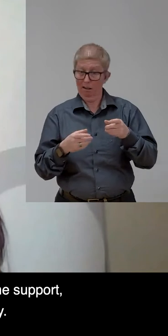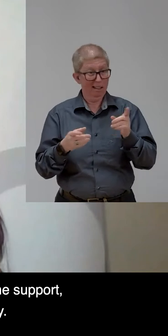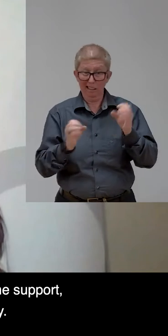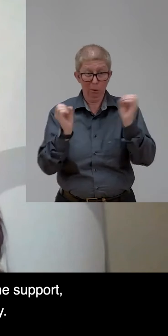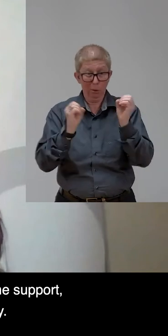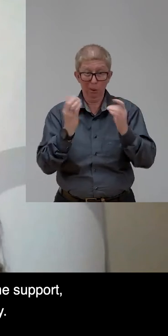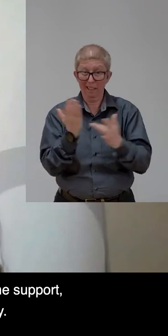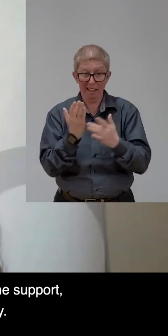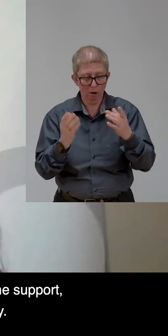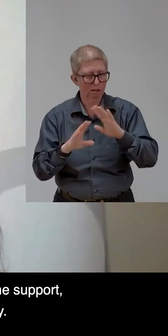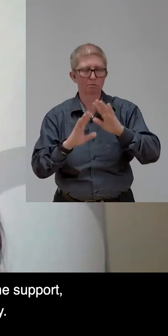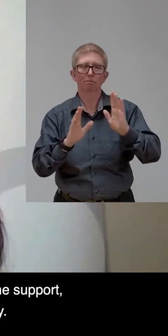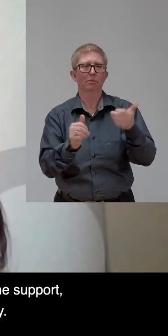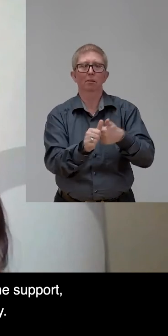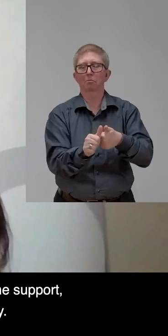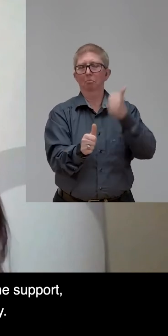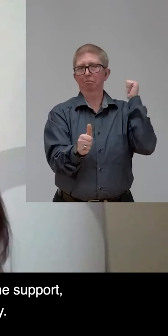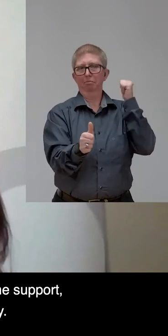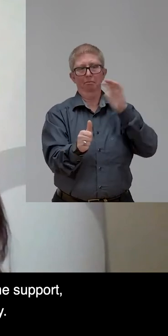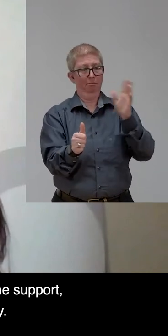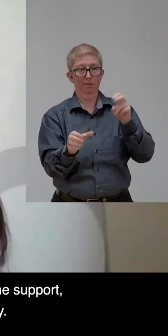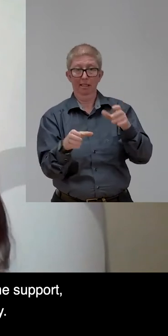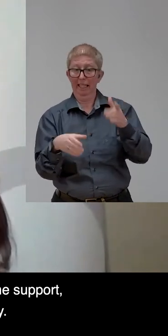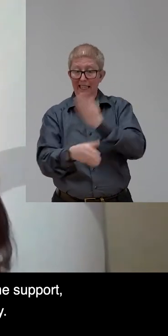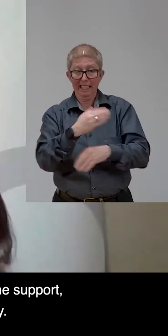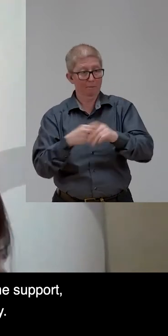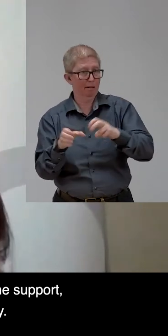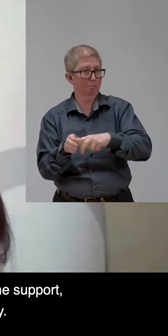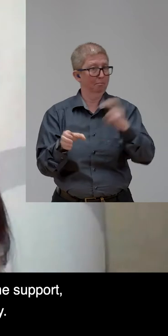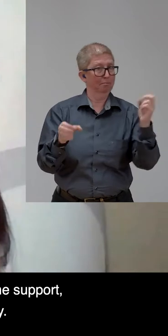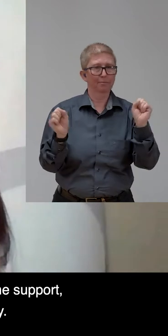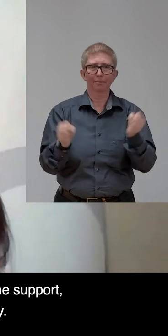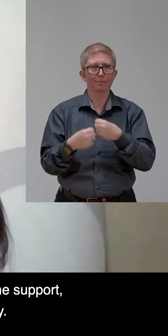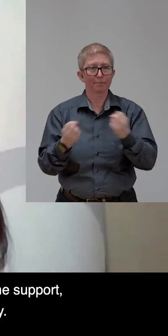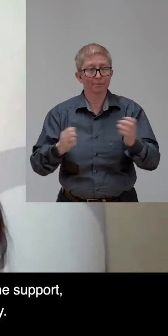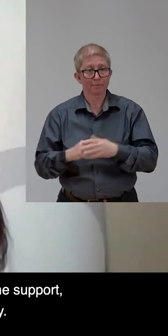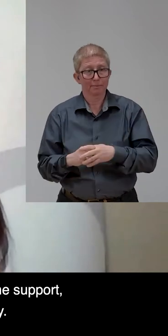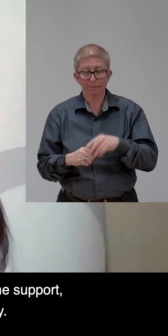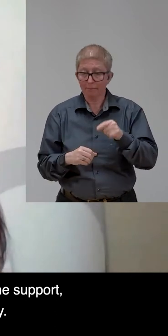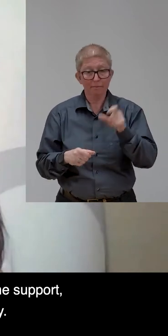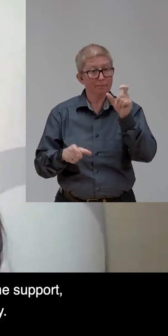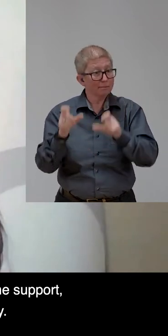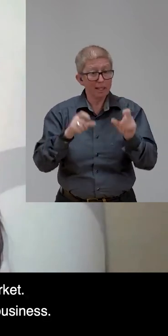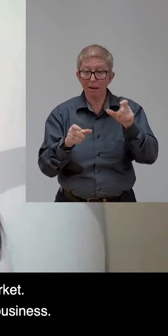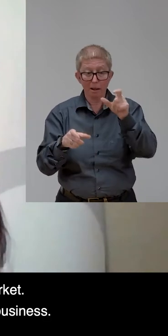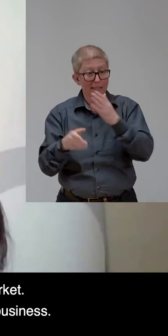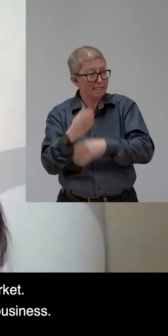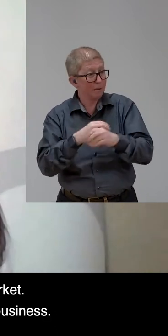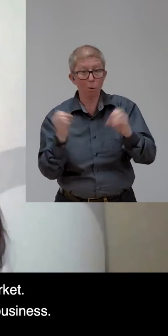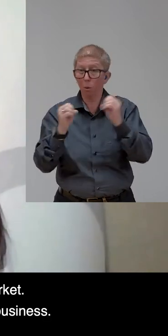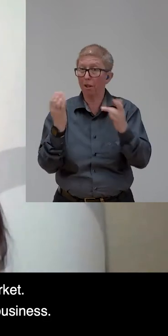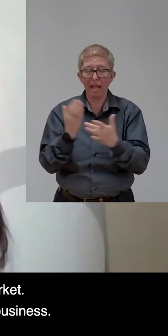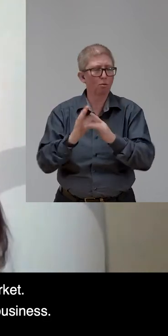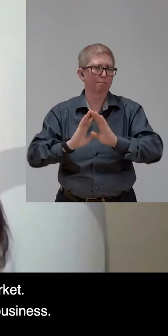the people that we were helping and giving some support who was the people with cognitive disability, they will be unable